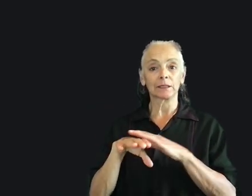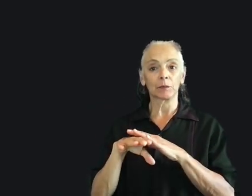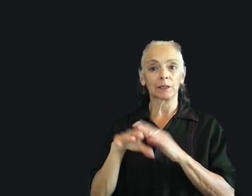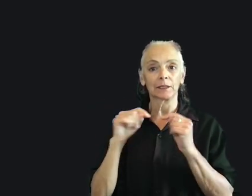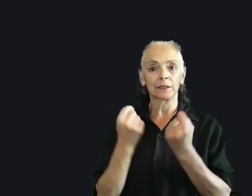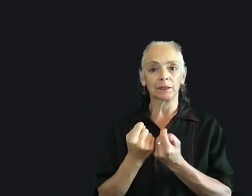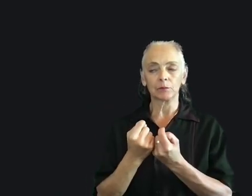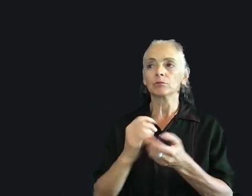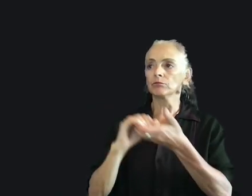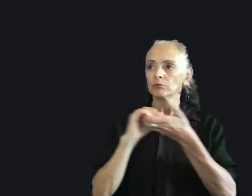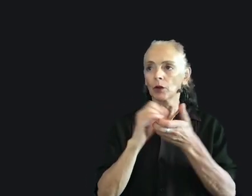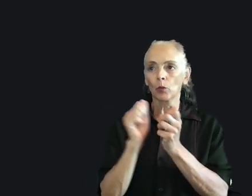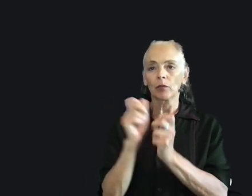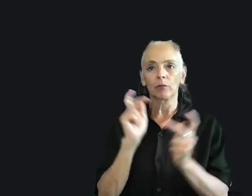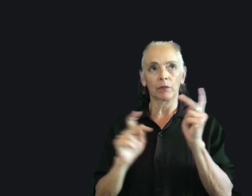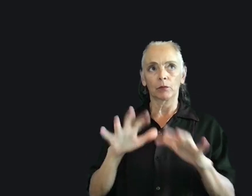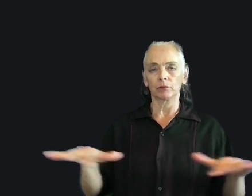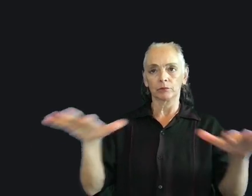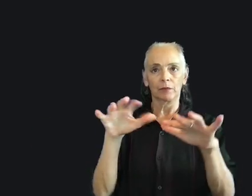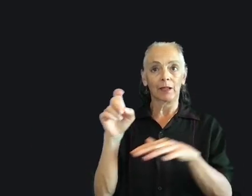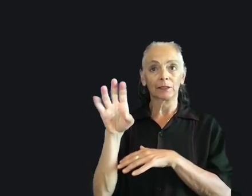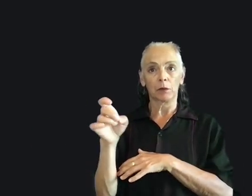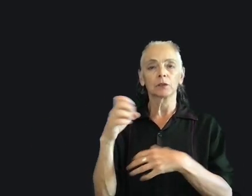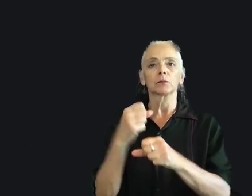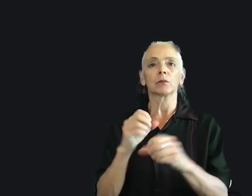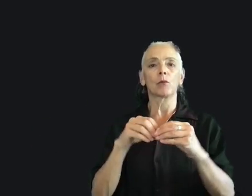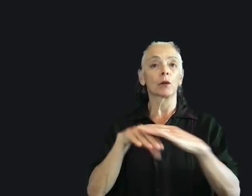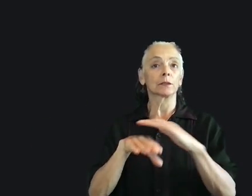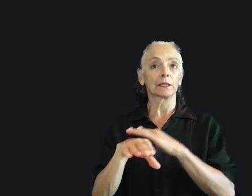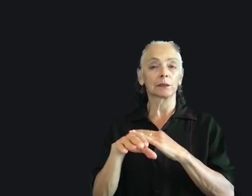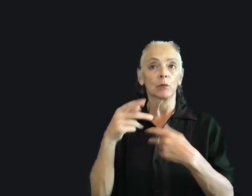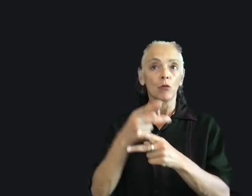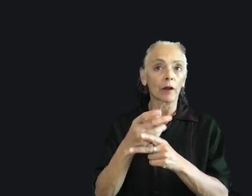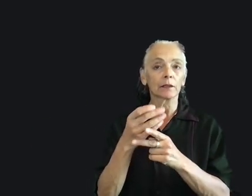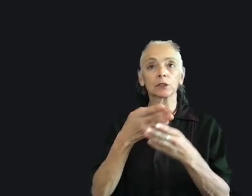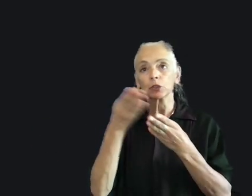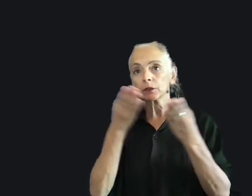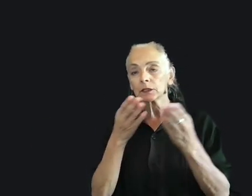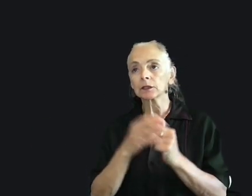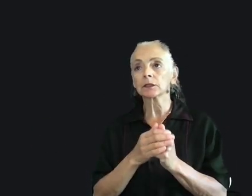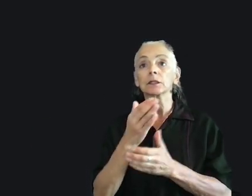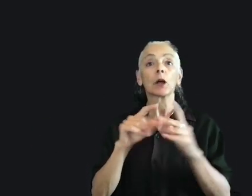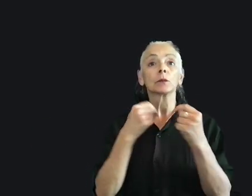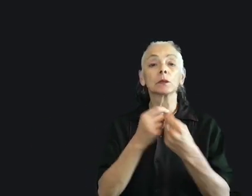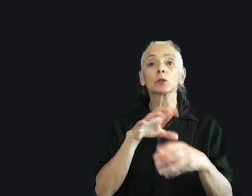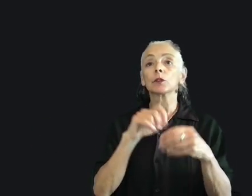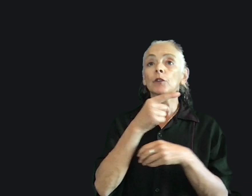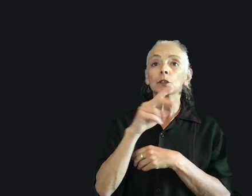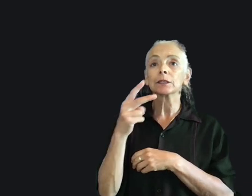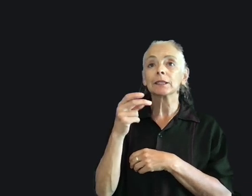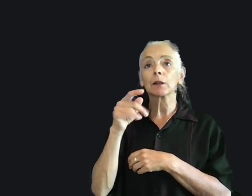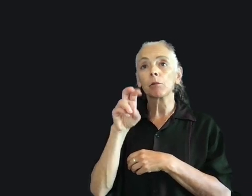Xbox to create more accessible products and services. Some of the teams we work with include first and second party studios,